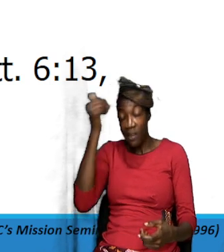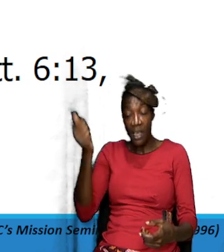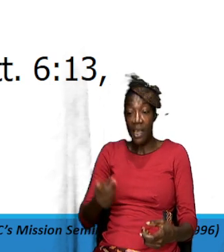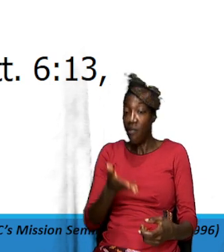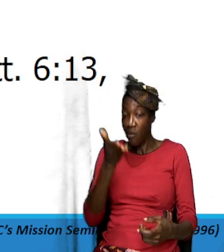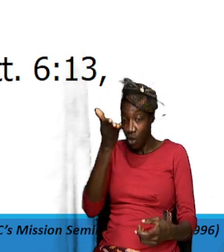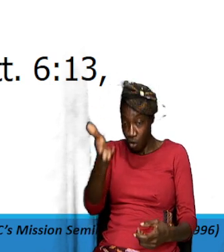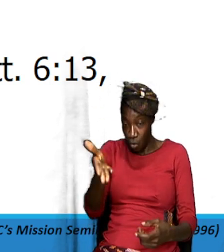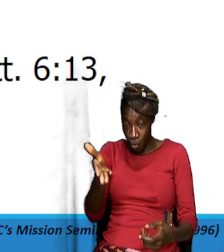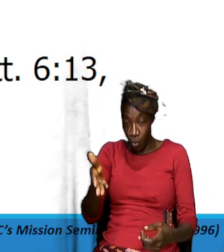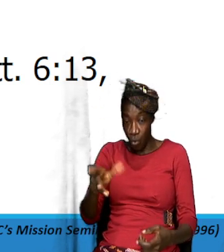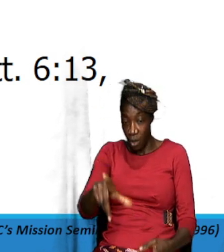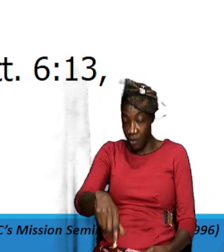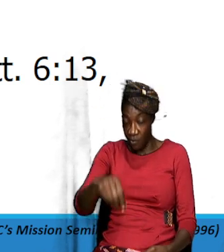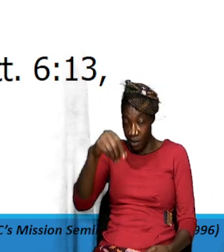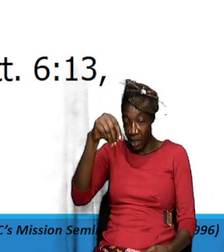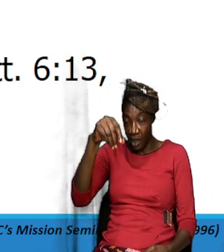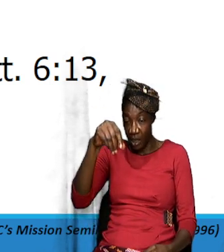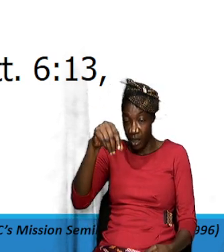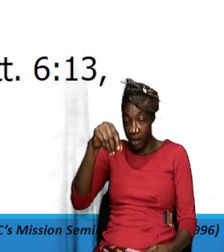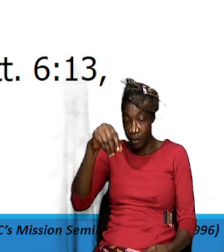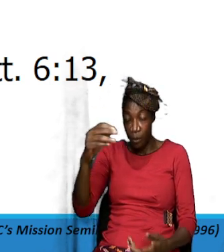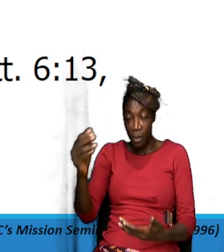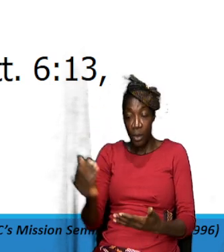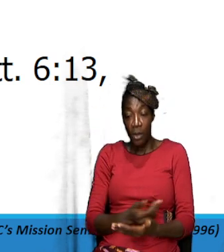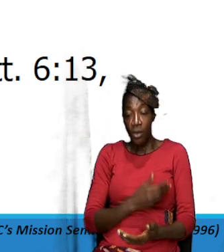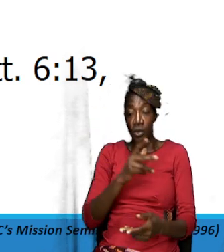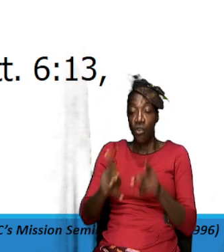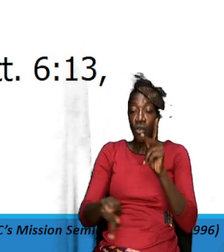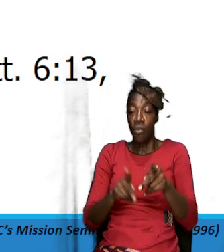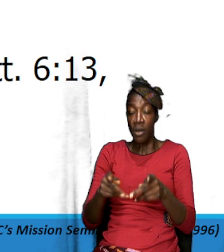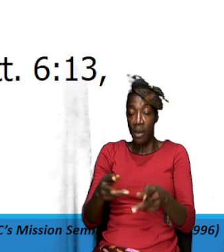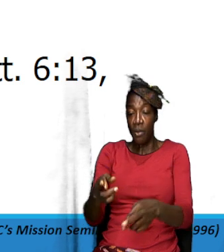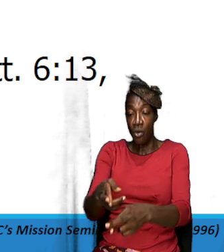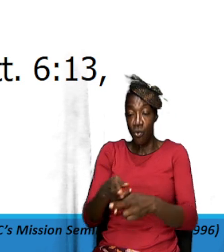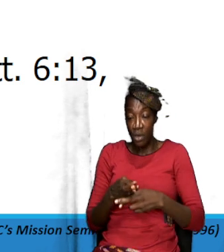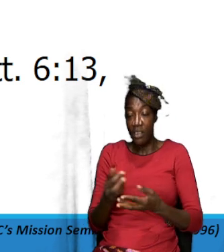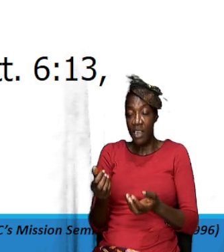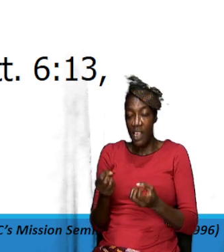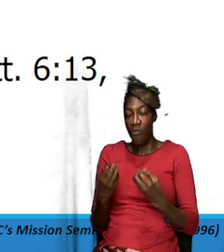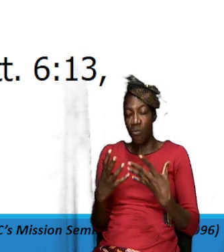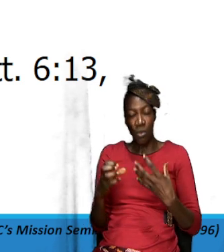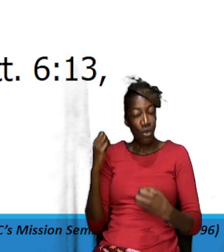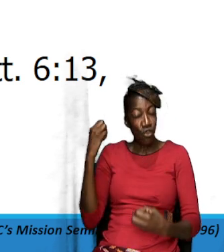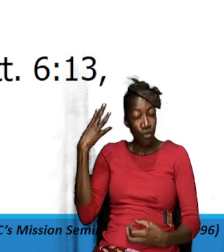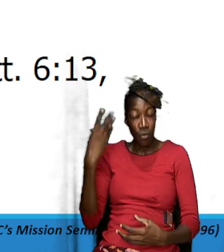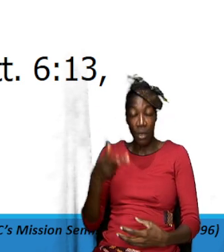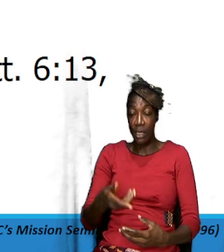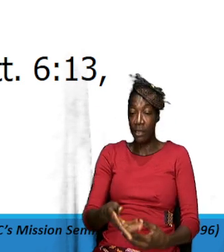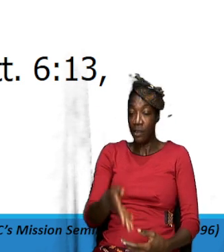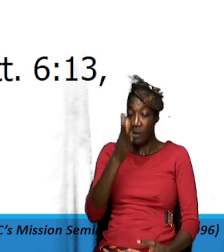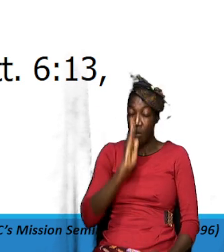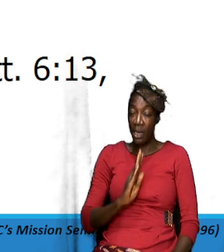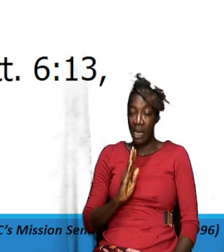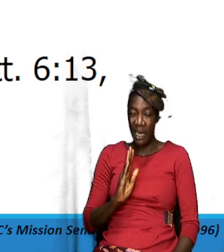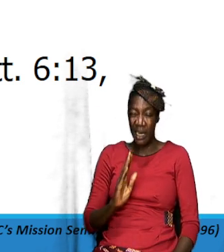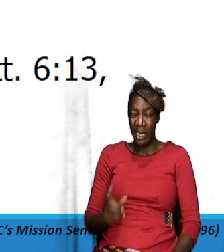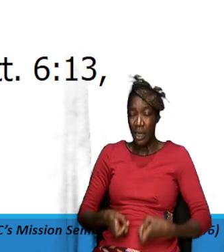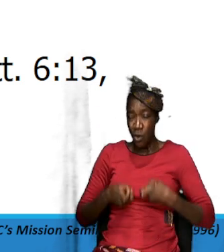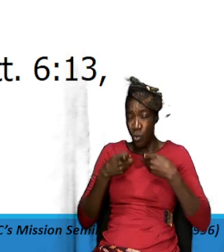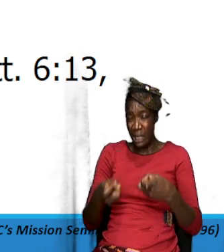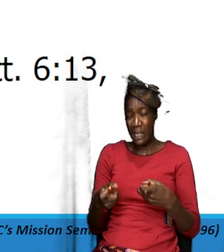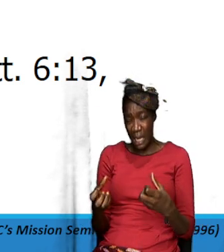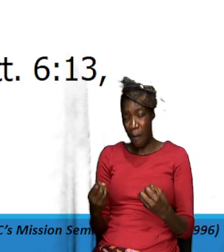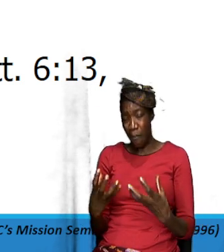we find that some of the people some of us that receive so much grace from God we sin so